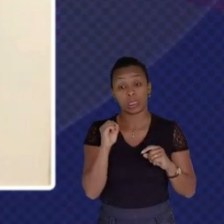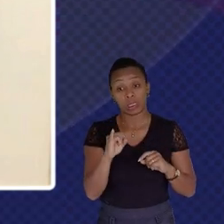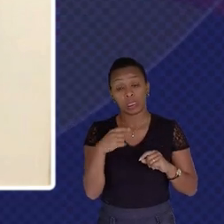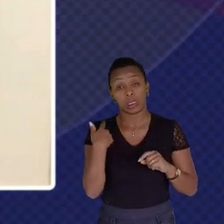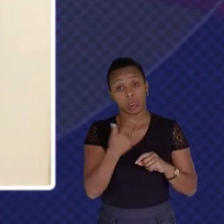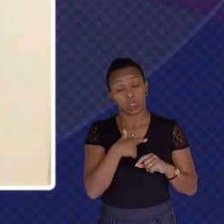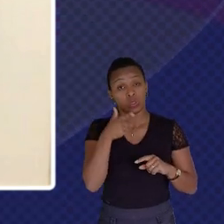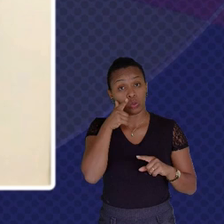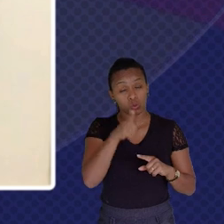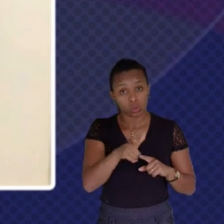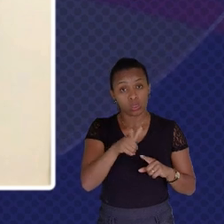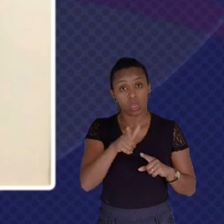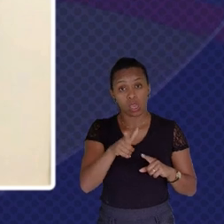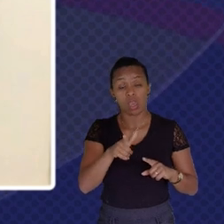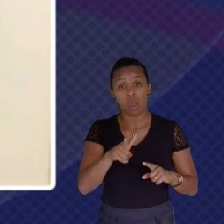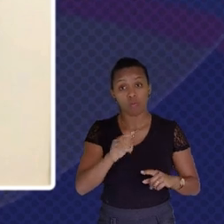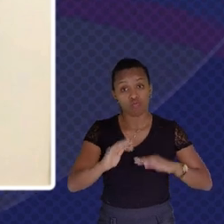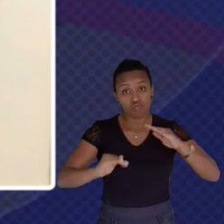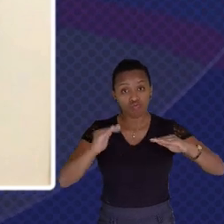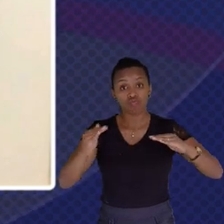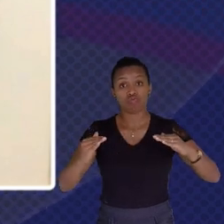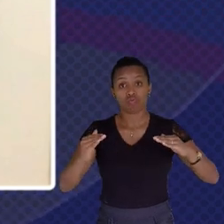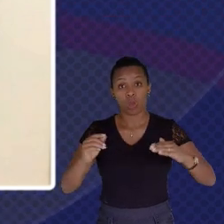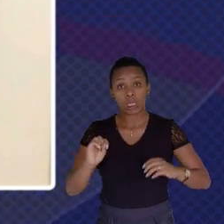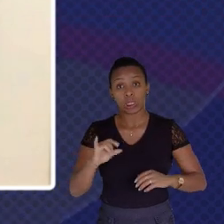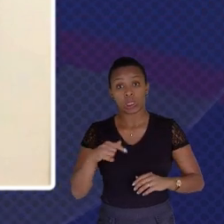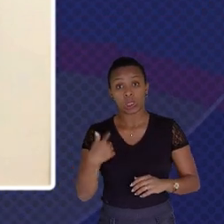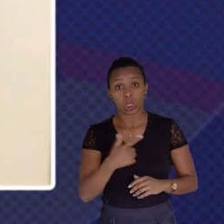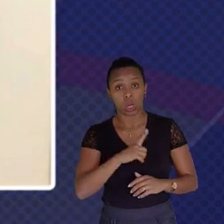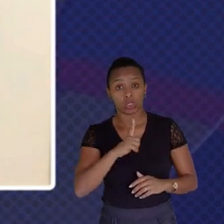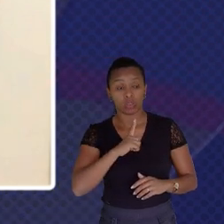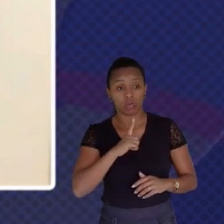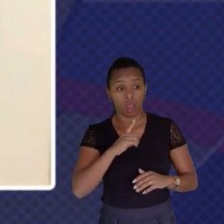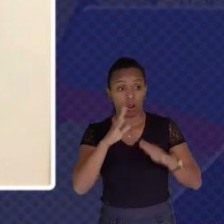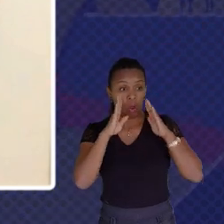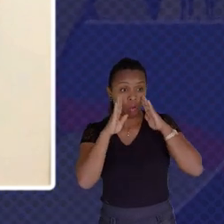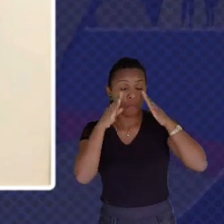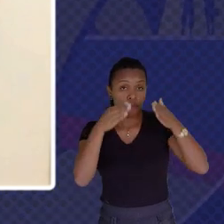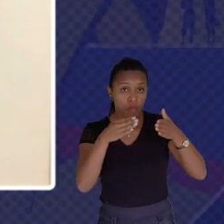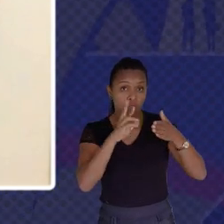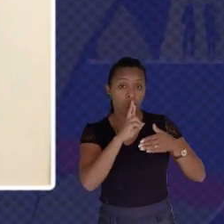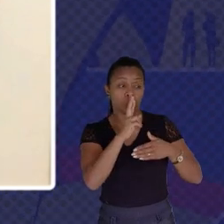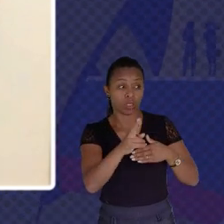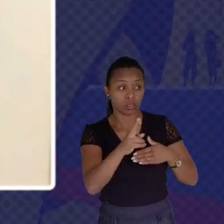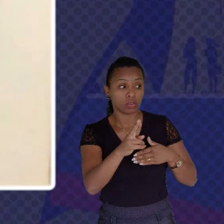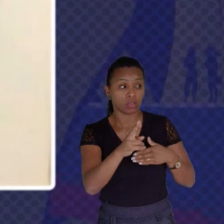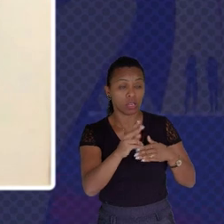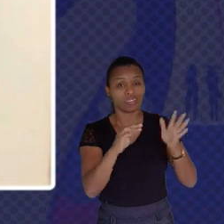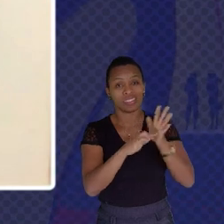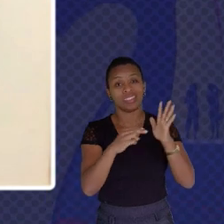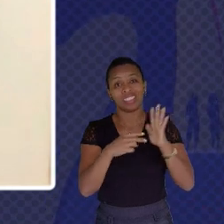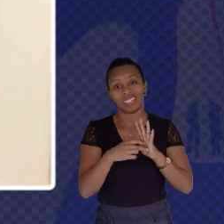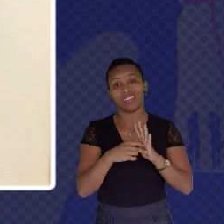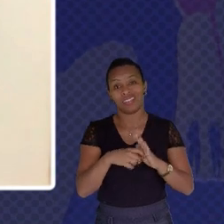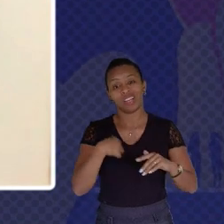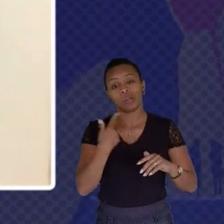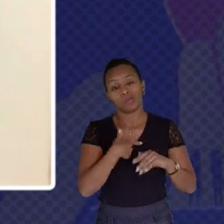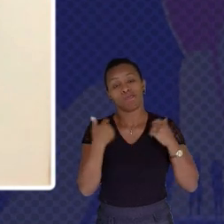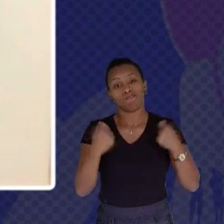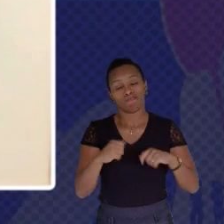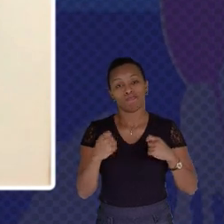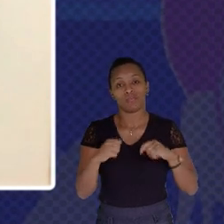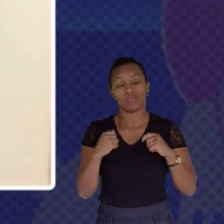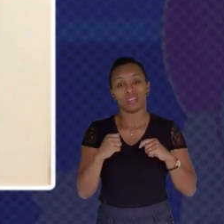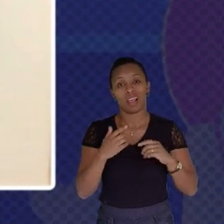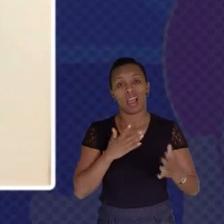Being Outcomes Driven Which Also Means That We Must Collaborate Locally And Internationally A Bit